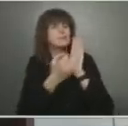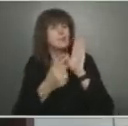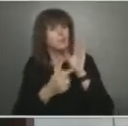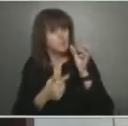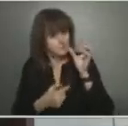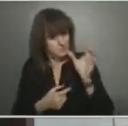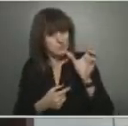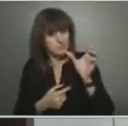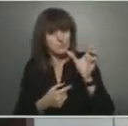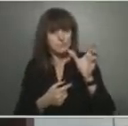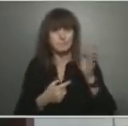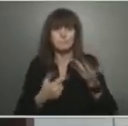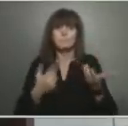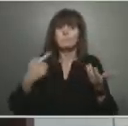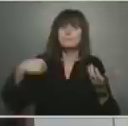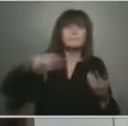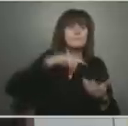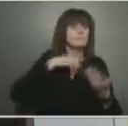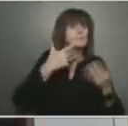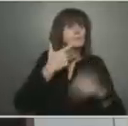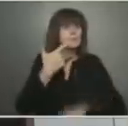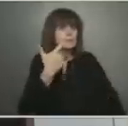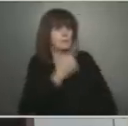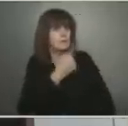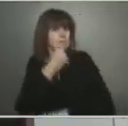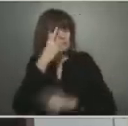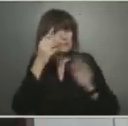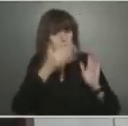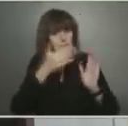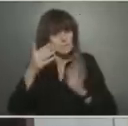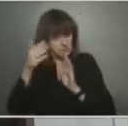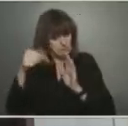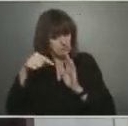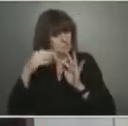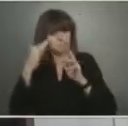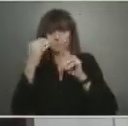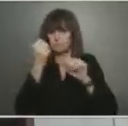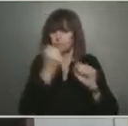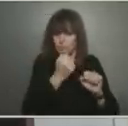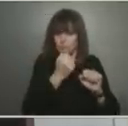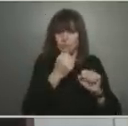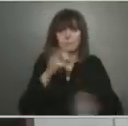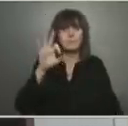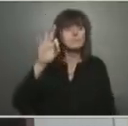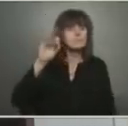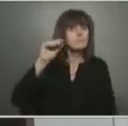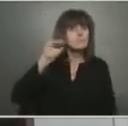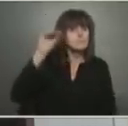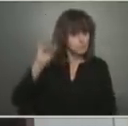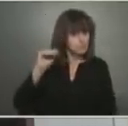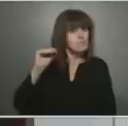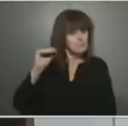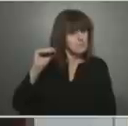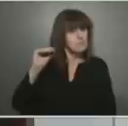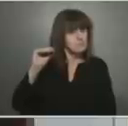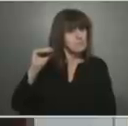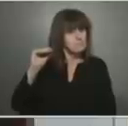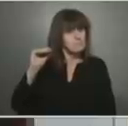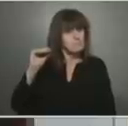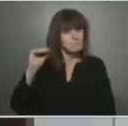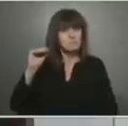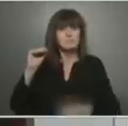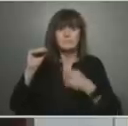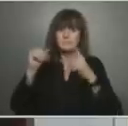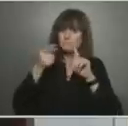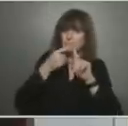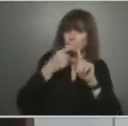.7% of Ontarians aged 12 and over have received one dose of the COVID-19 vaccine, and 89.1%